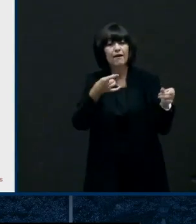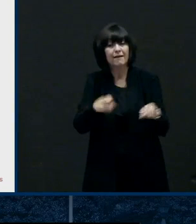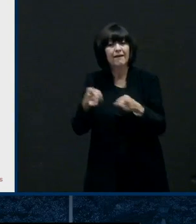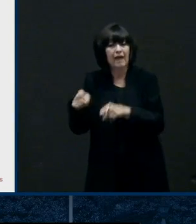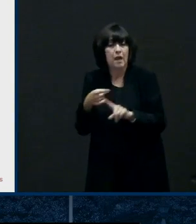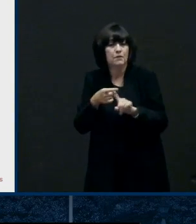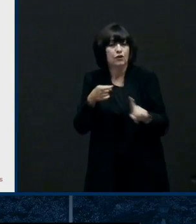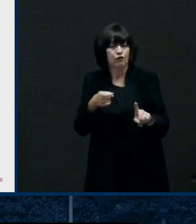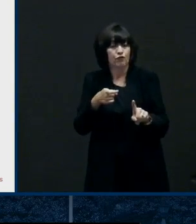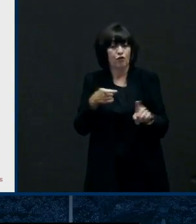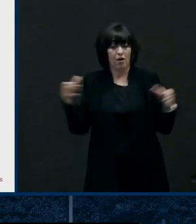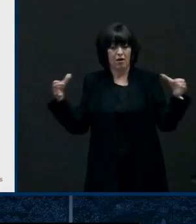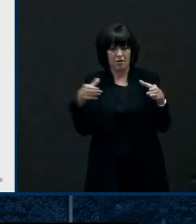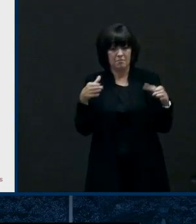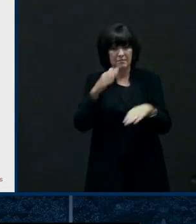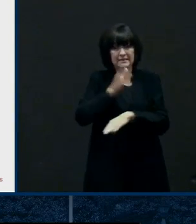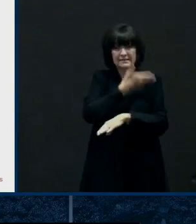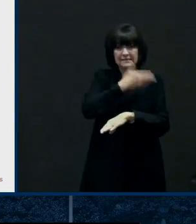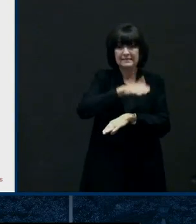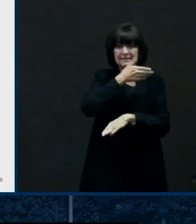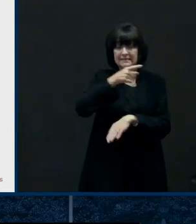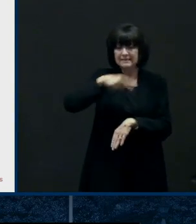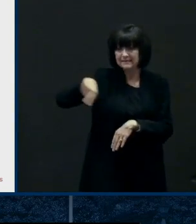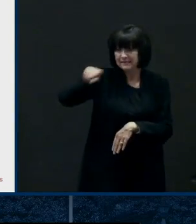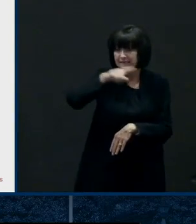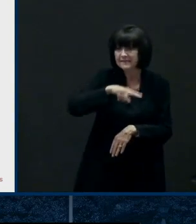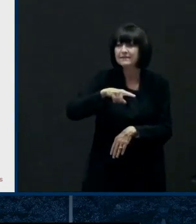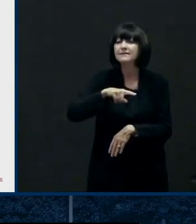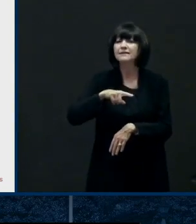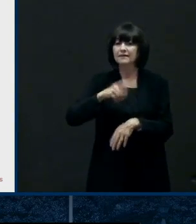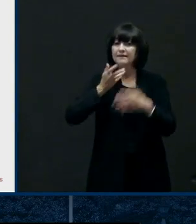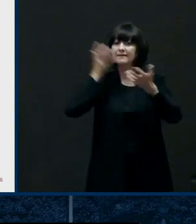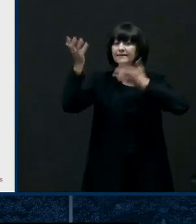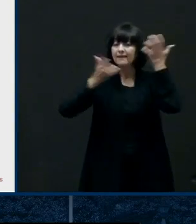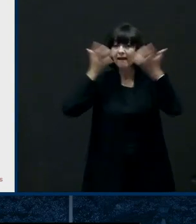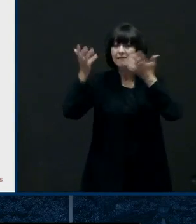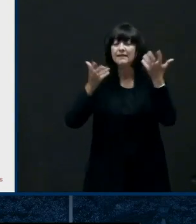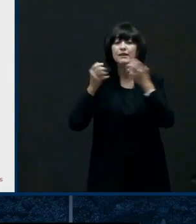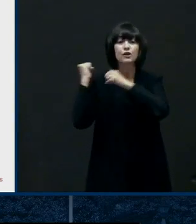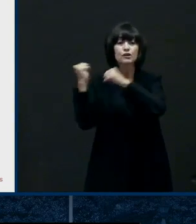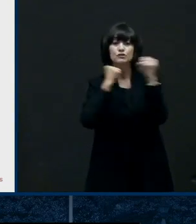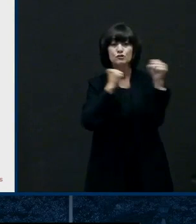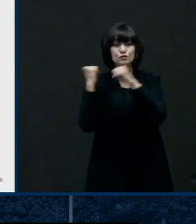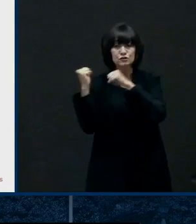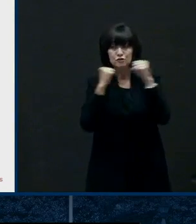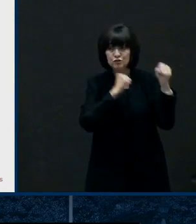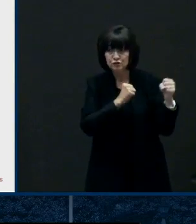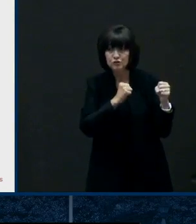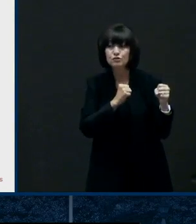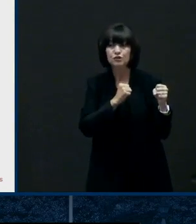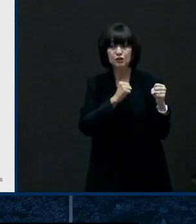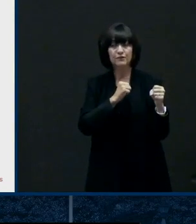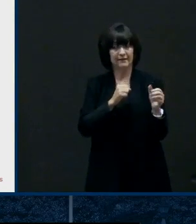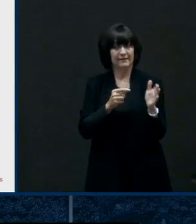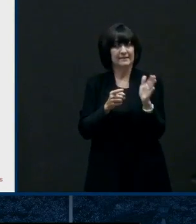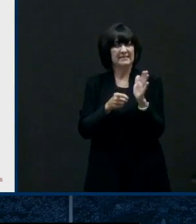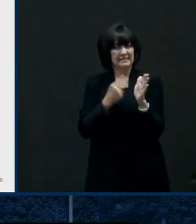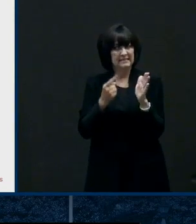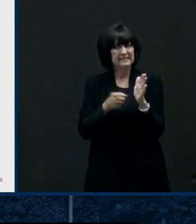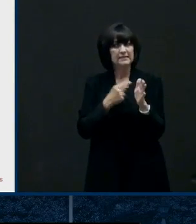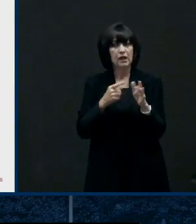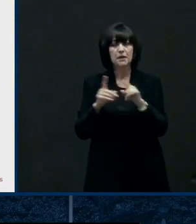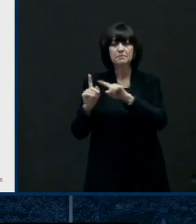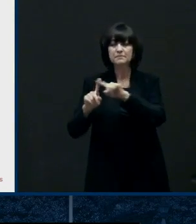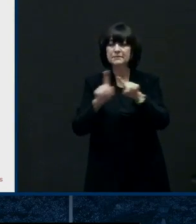activities they also shared with us a study that showed certain wind and brass instrumentalists um